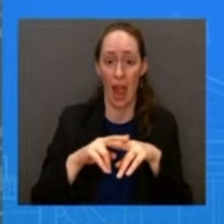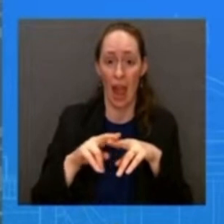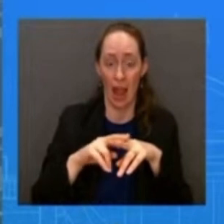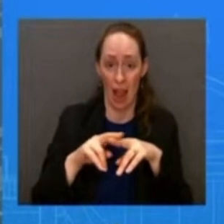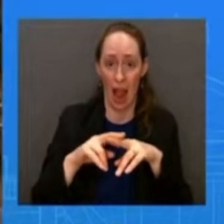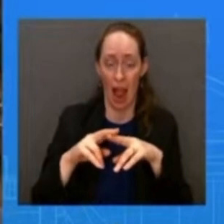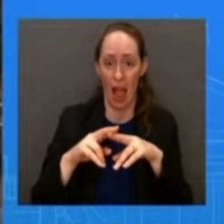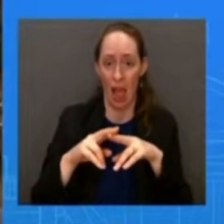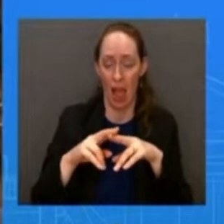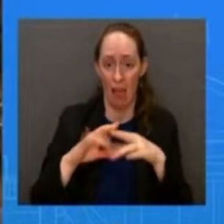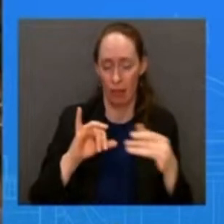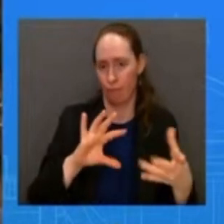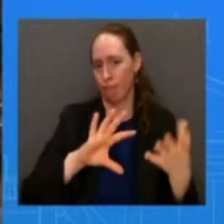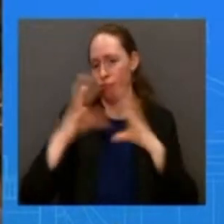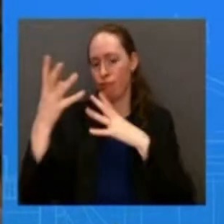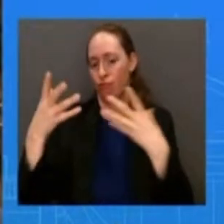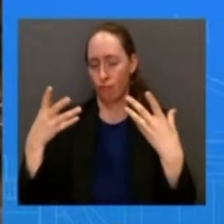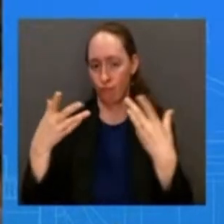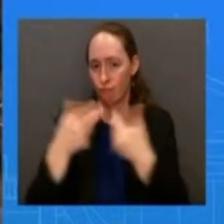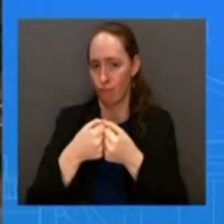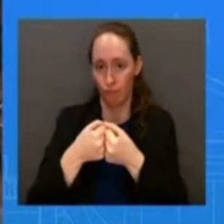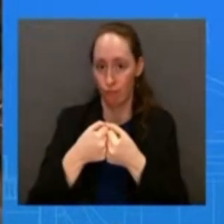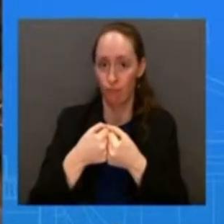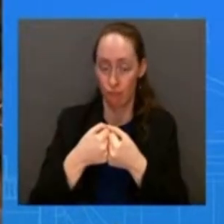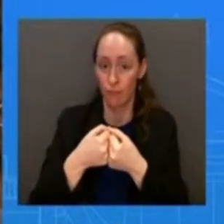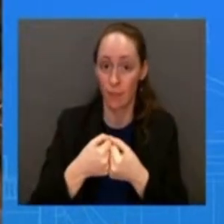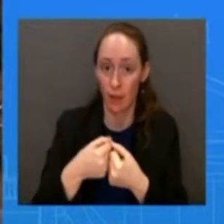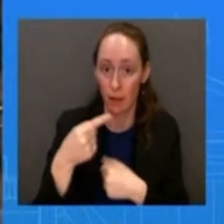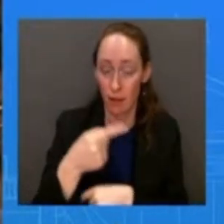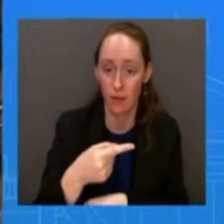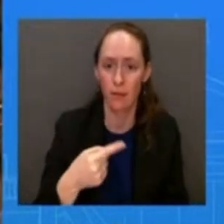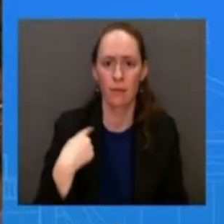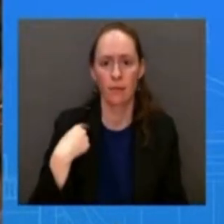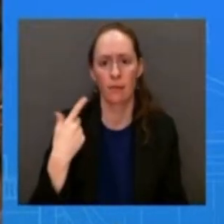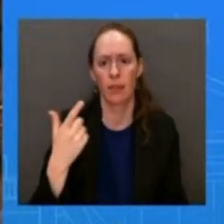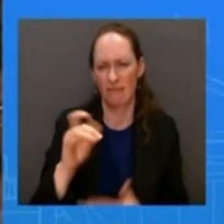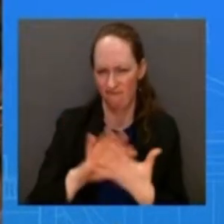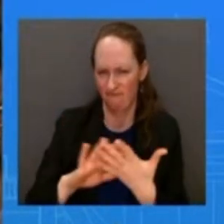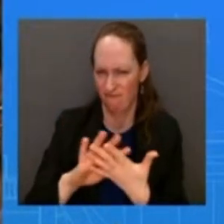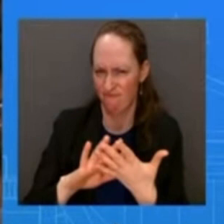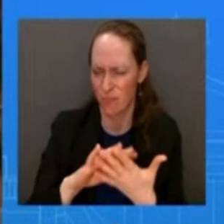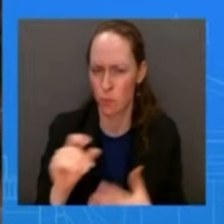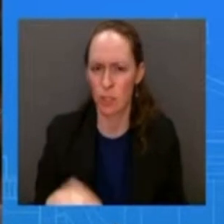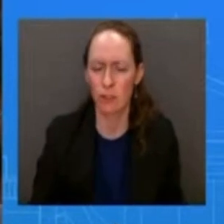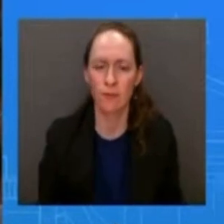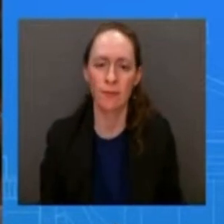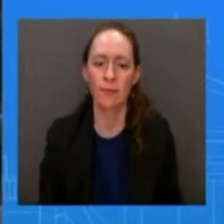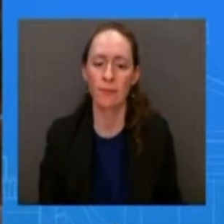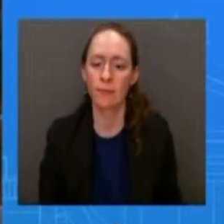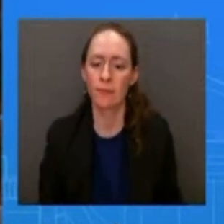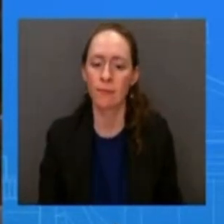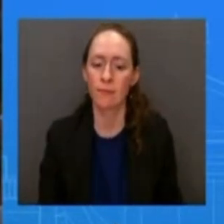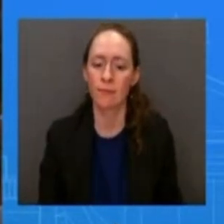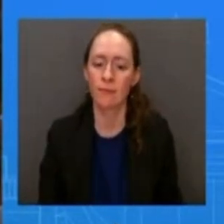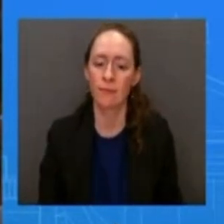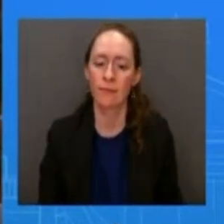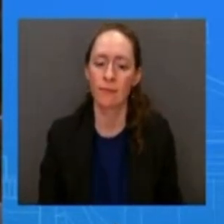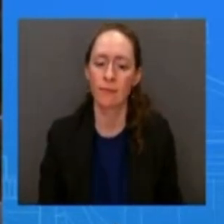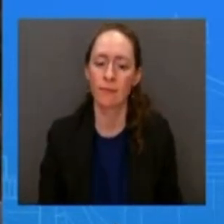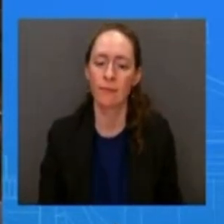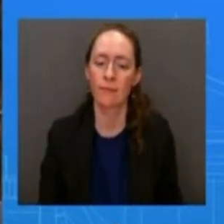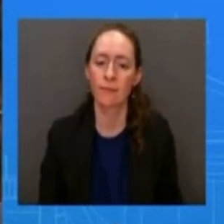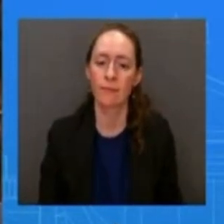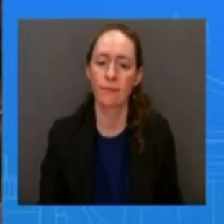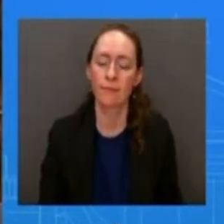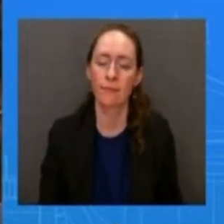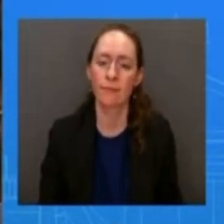-wide adoption of a confidential close-call reporting system they say that the workers need to be able to report near misses without a fear of retribution in